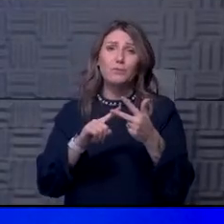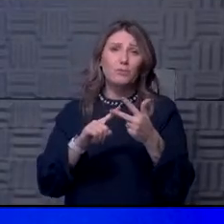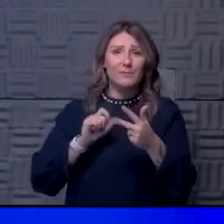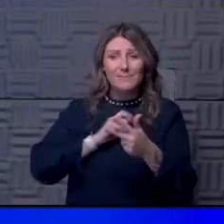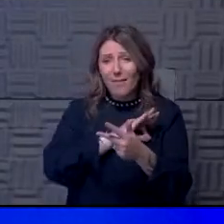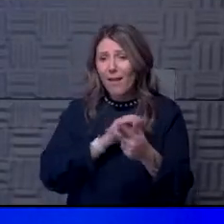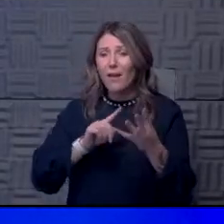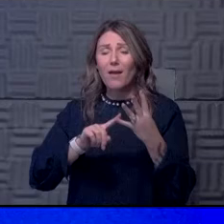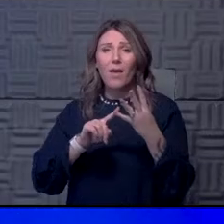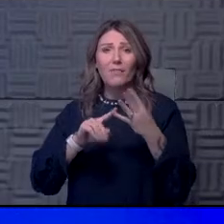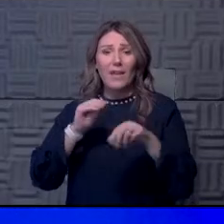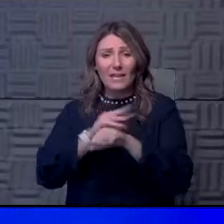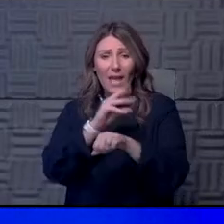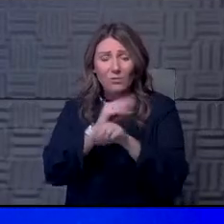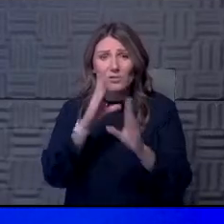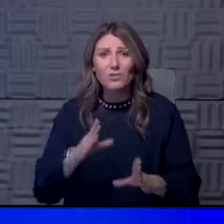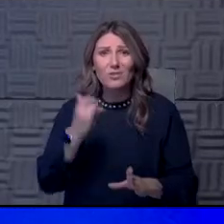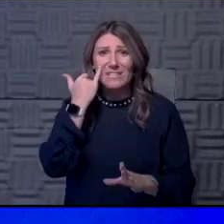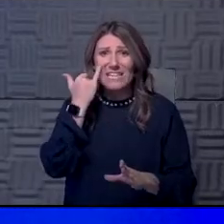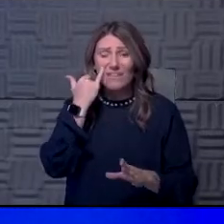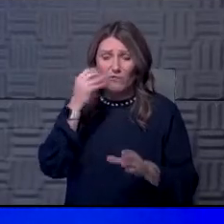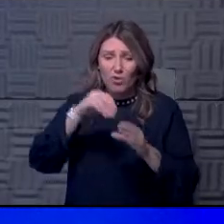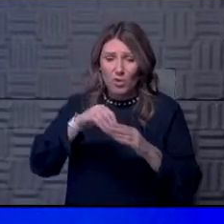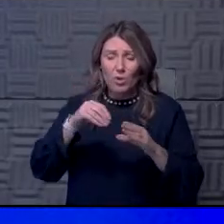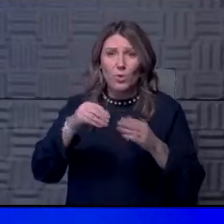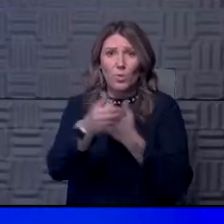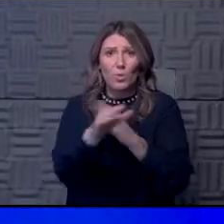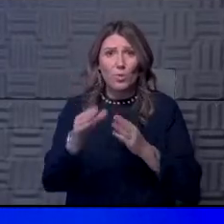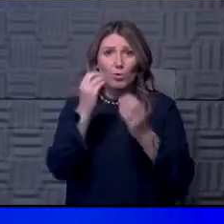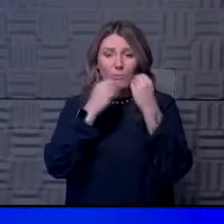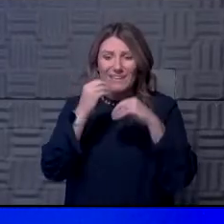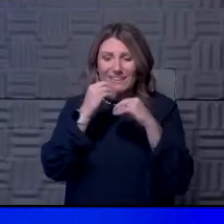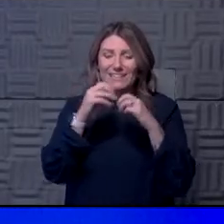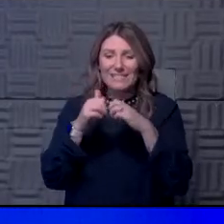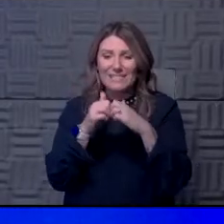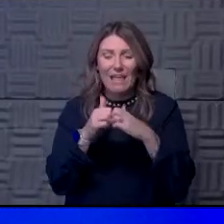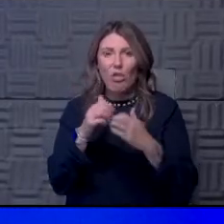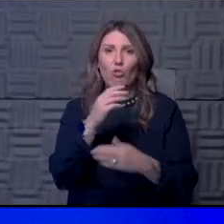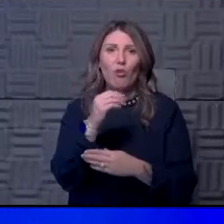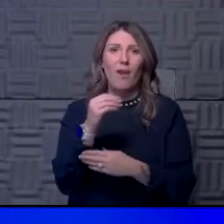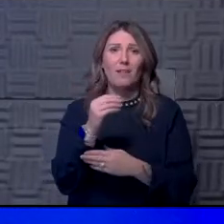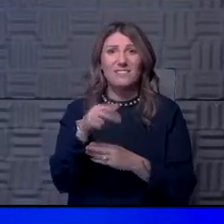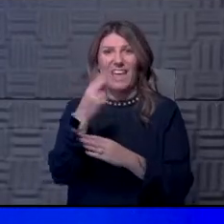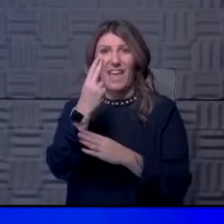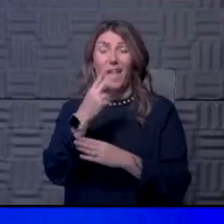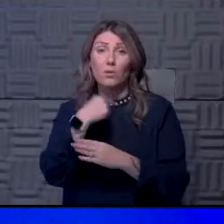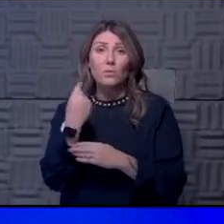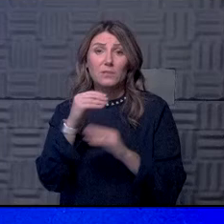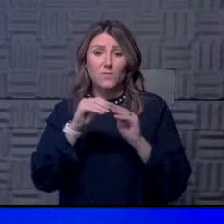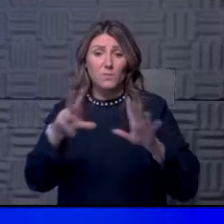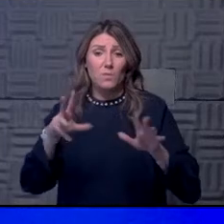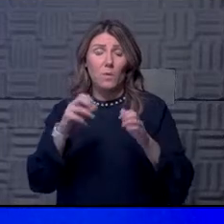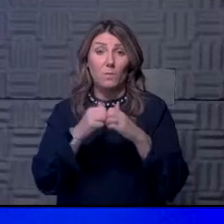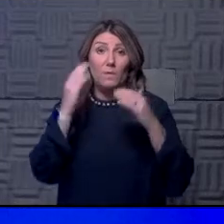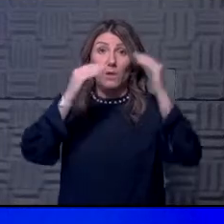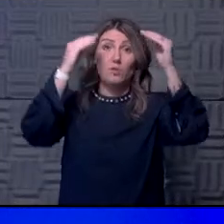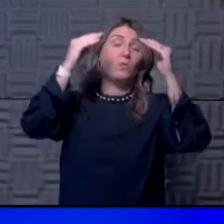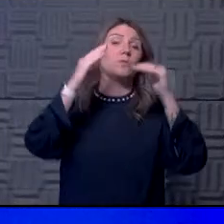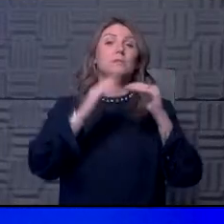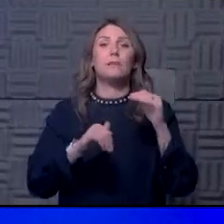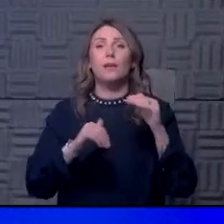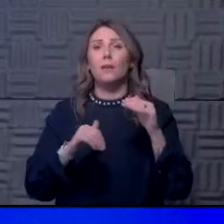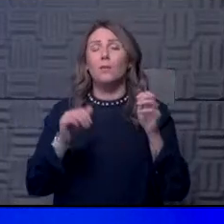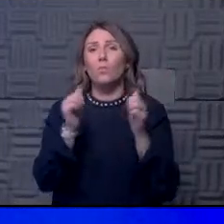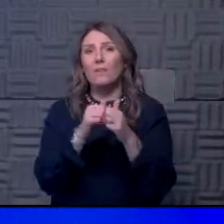together in meeting rooms or eating lunch together, that is probably a higher risk of spreading it between those adults in that institution than